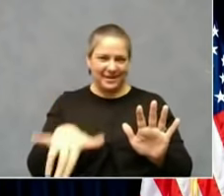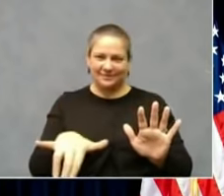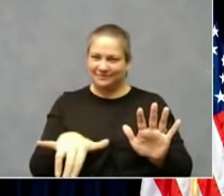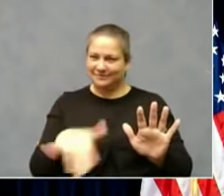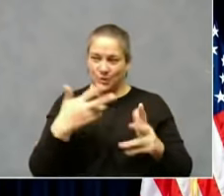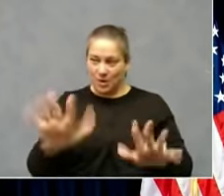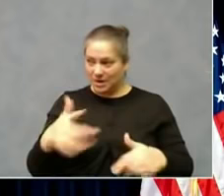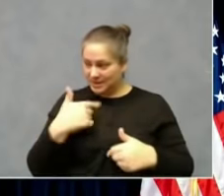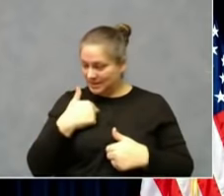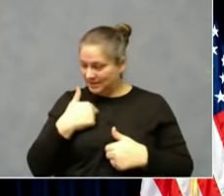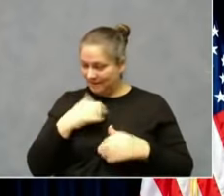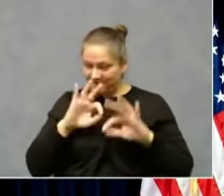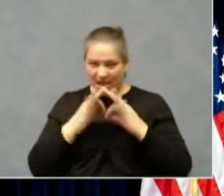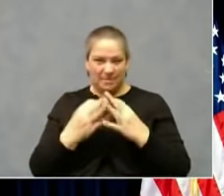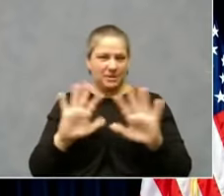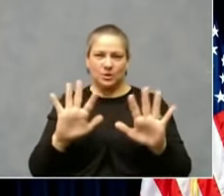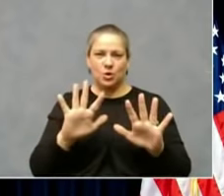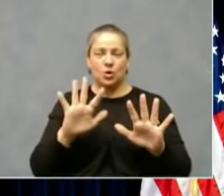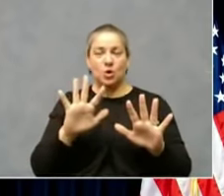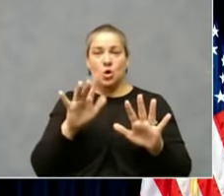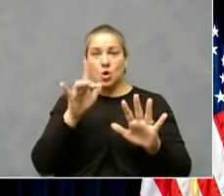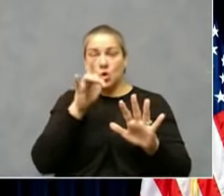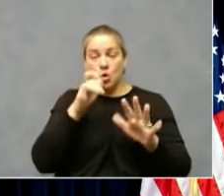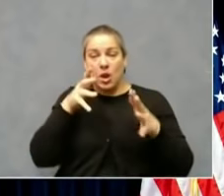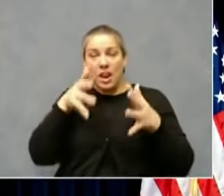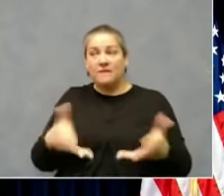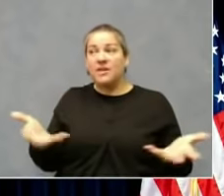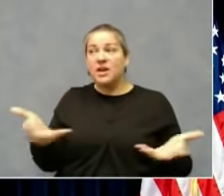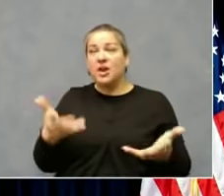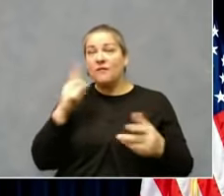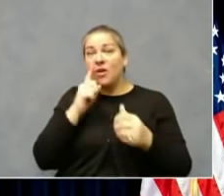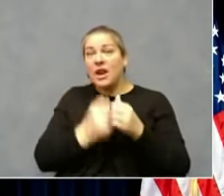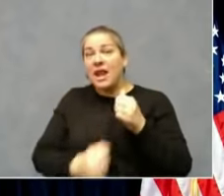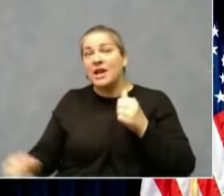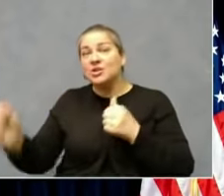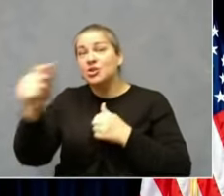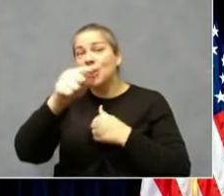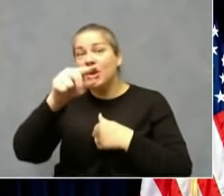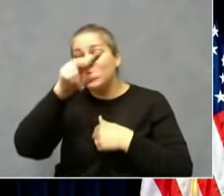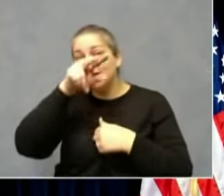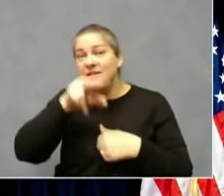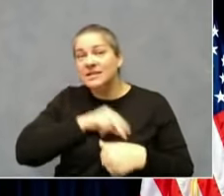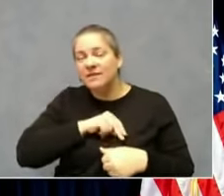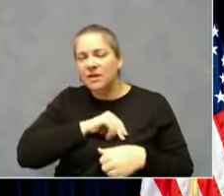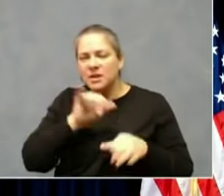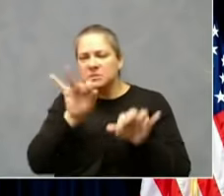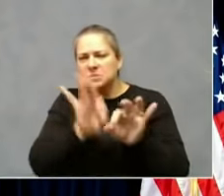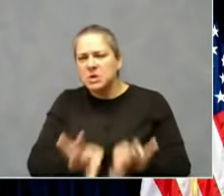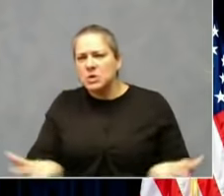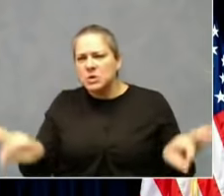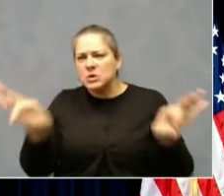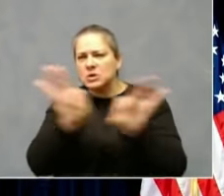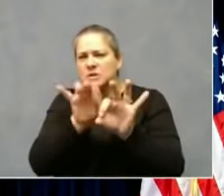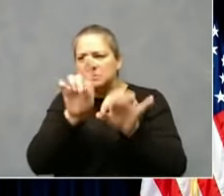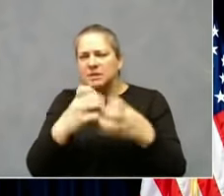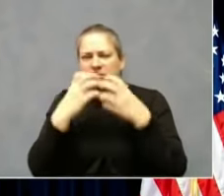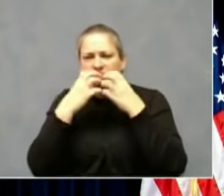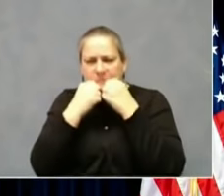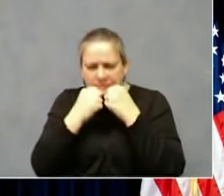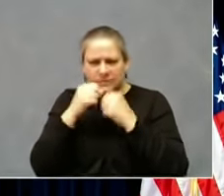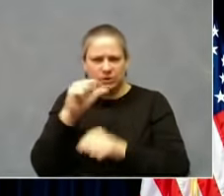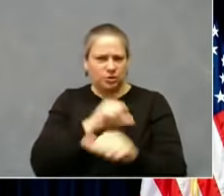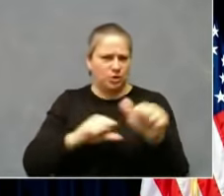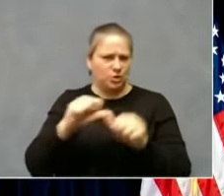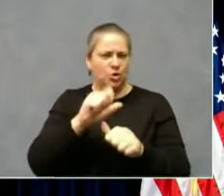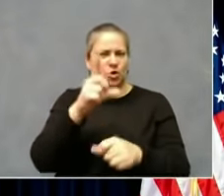us next Thanksgiving depends on how we do this Thanksgiving. So let's be grateful for the knowledge we've been given. Let's do the right thing.